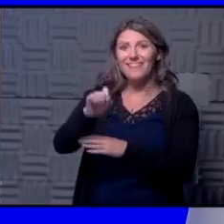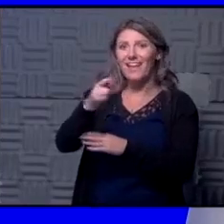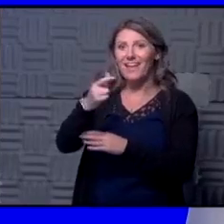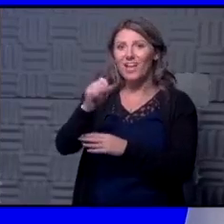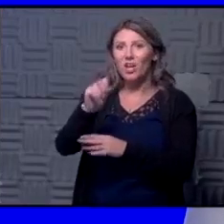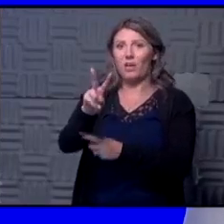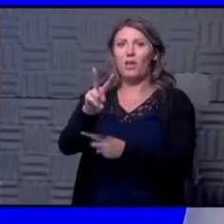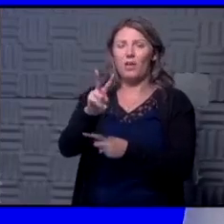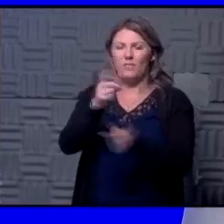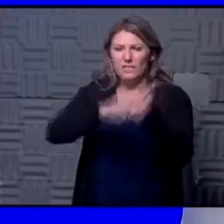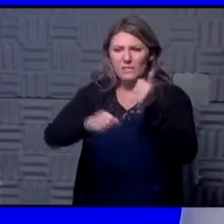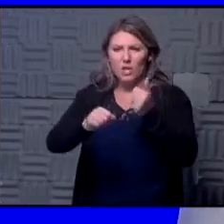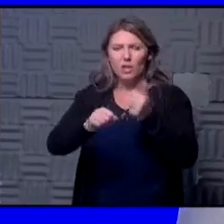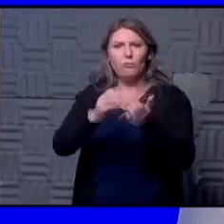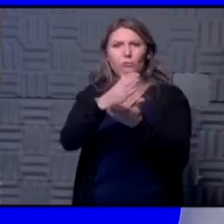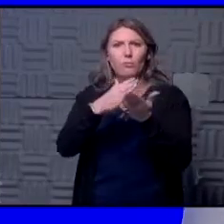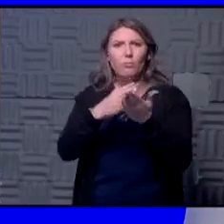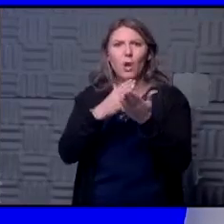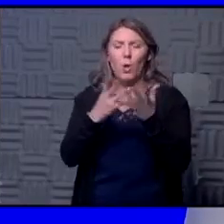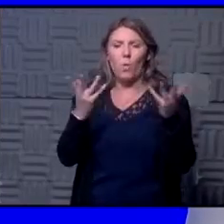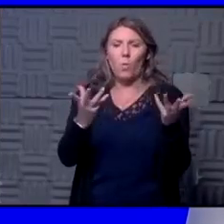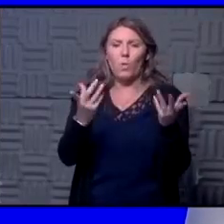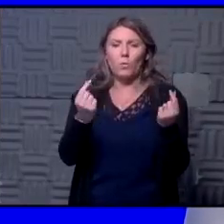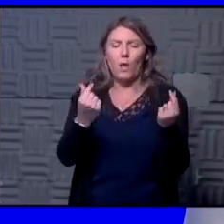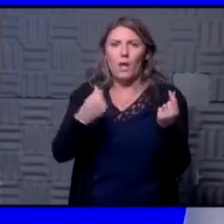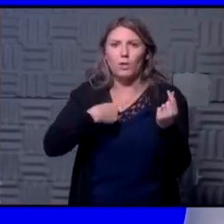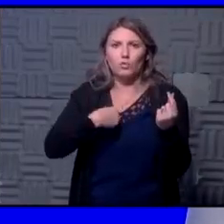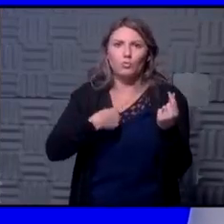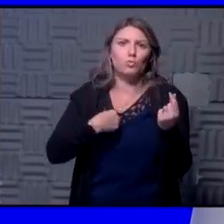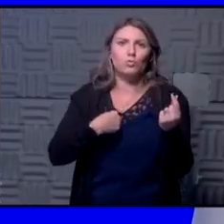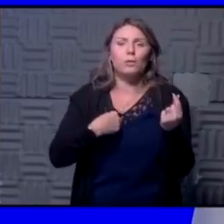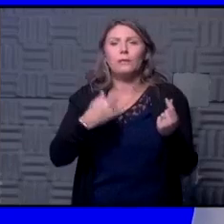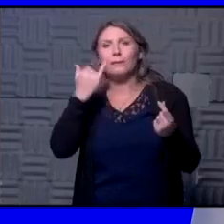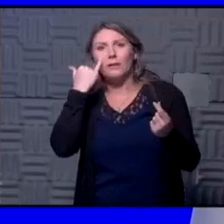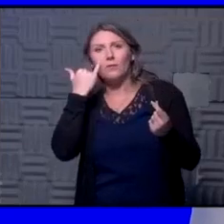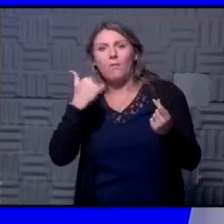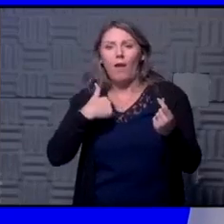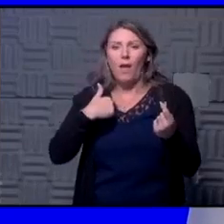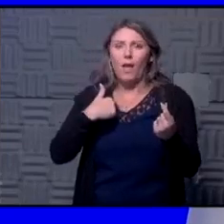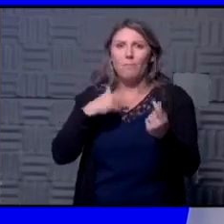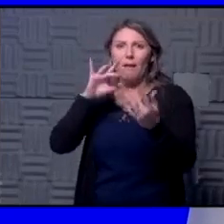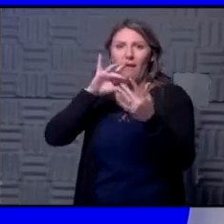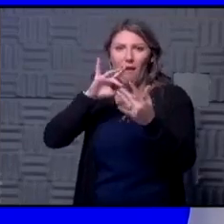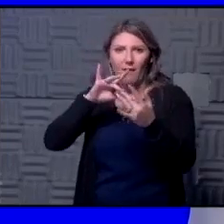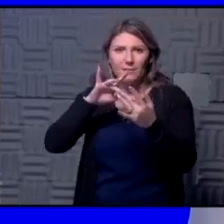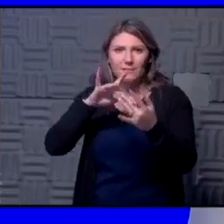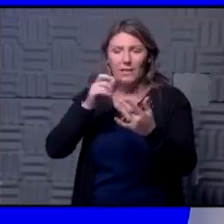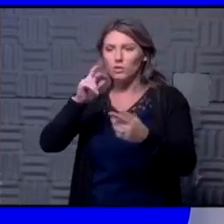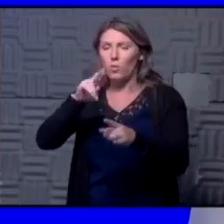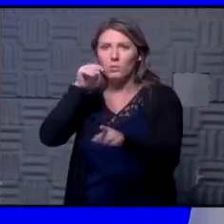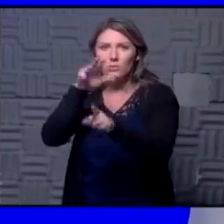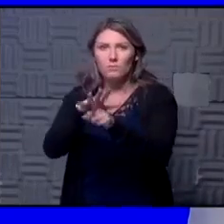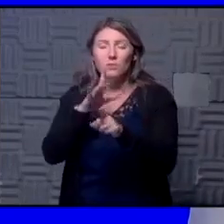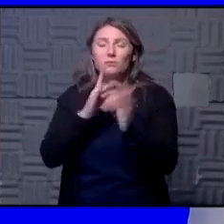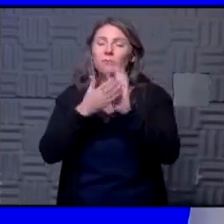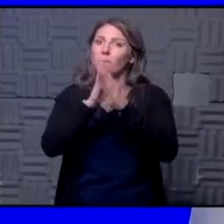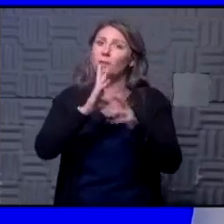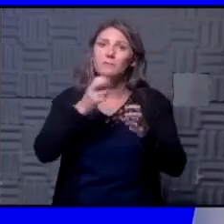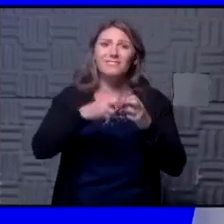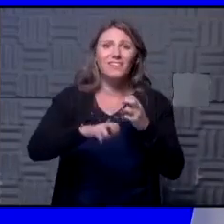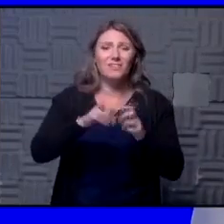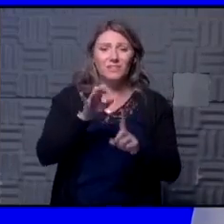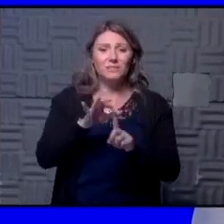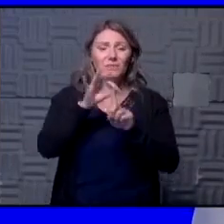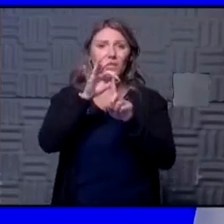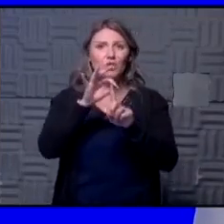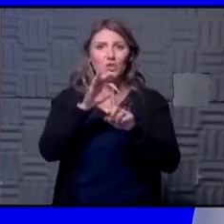i think under the section what do i do if i'm a contact or what if i've been exposed it does get very difficult especially again like we